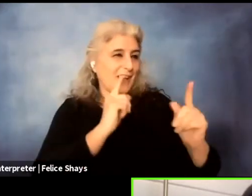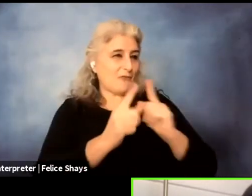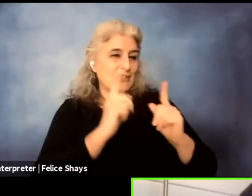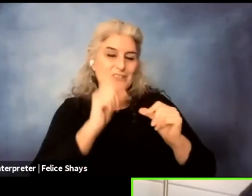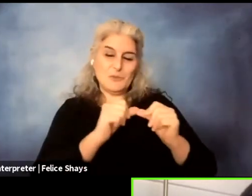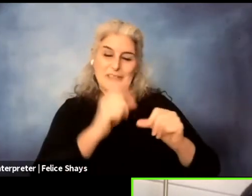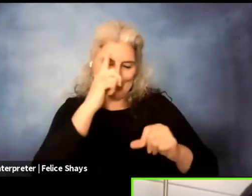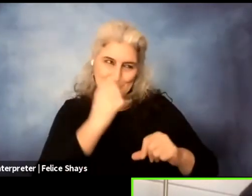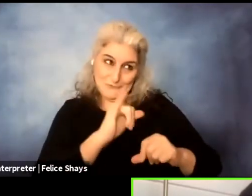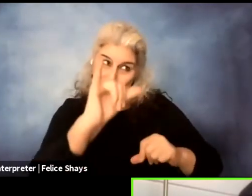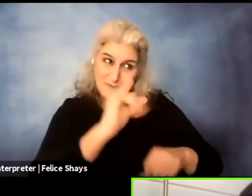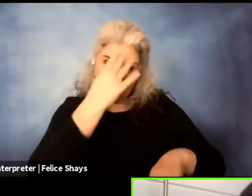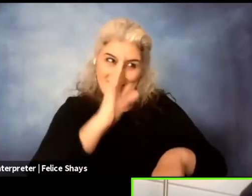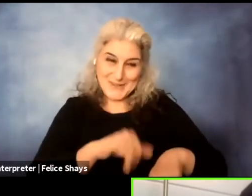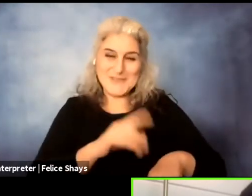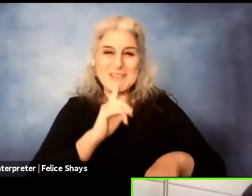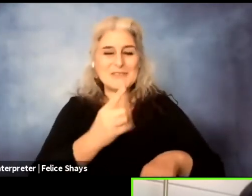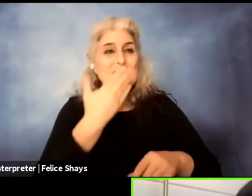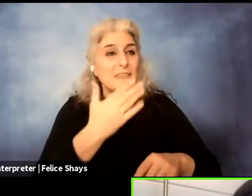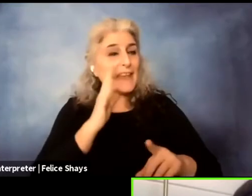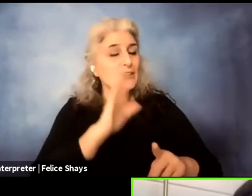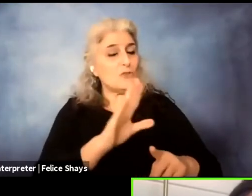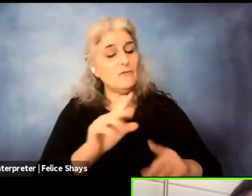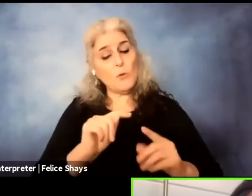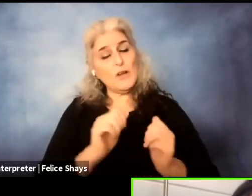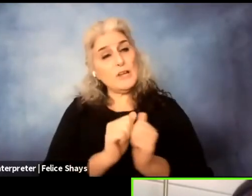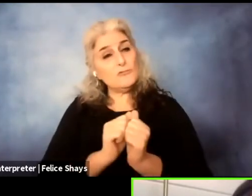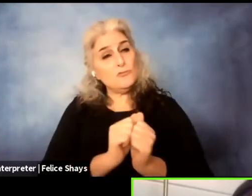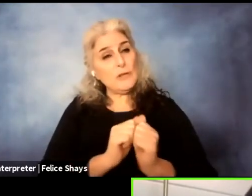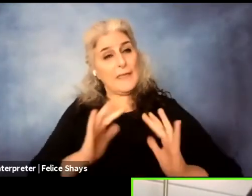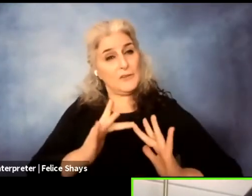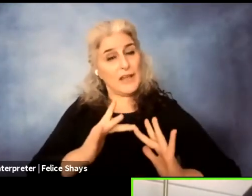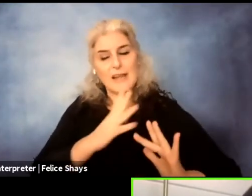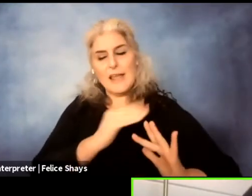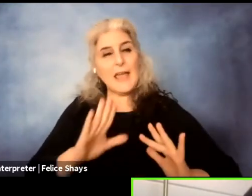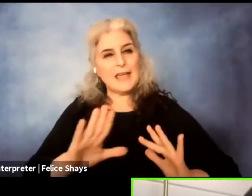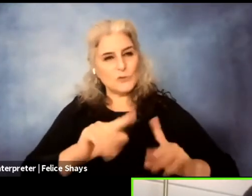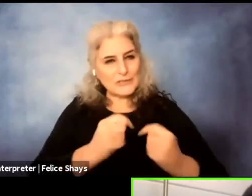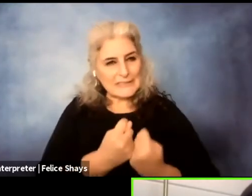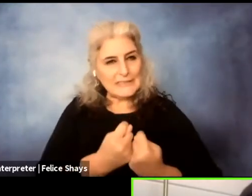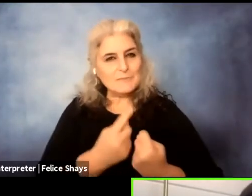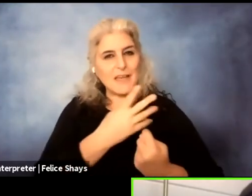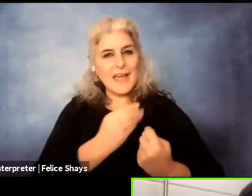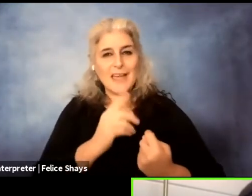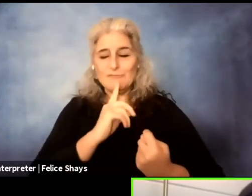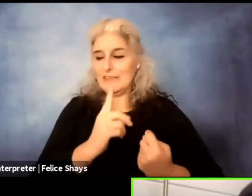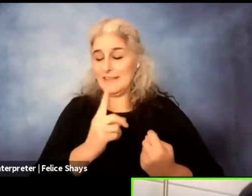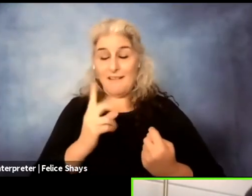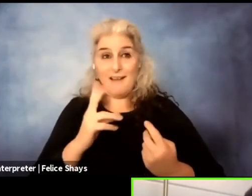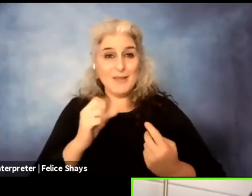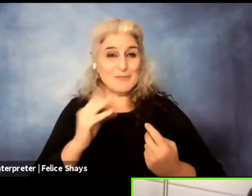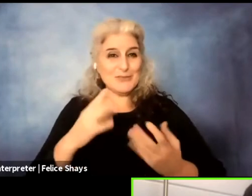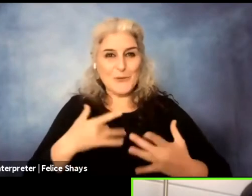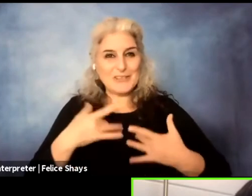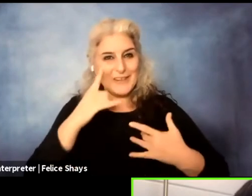much for just Togethernet and for the team and that worked so hard on it. And, um, I'm just so excited for it to